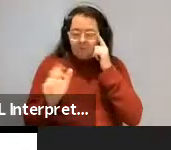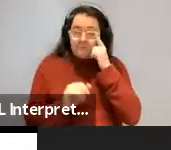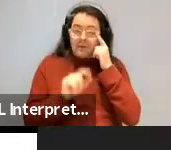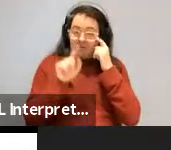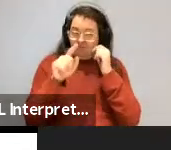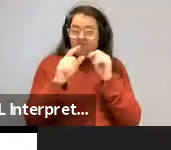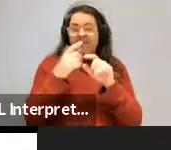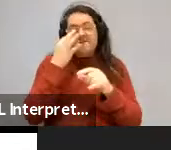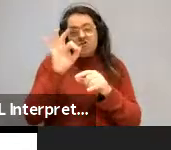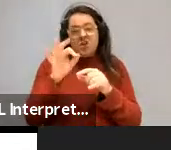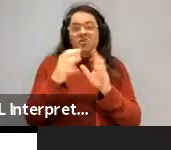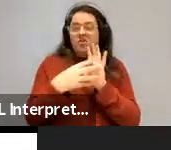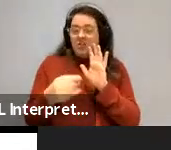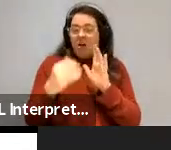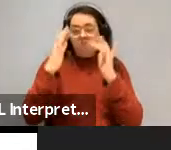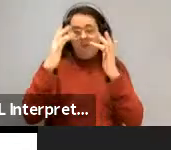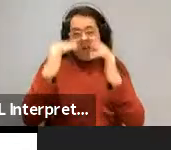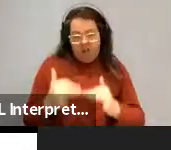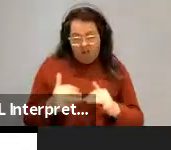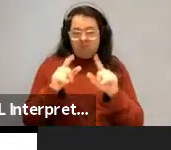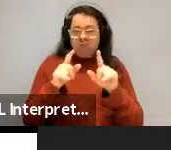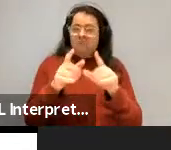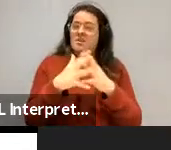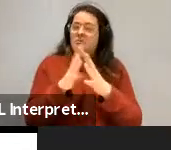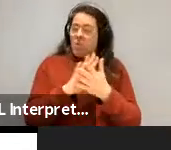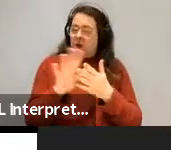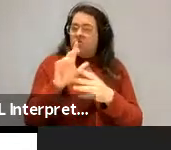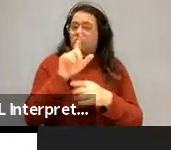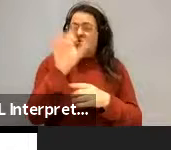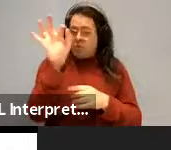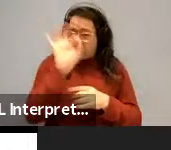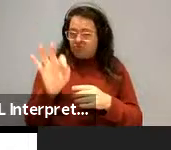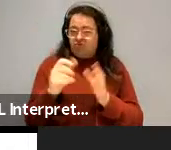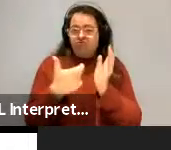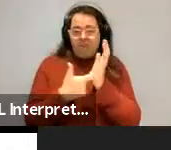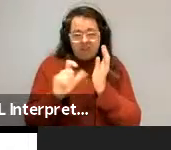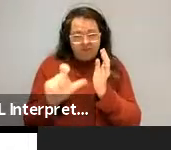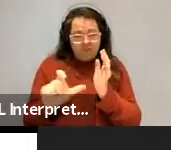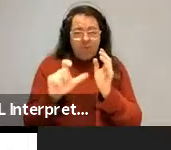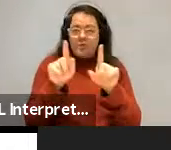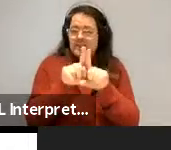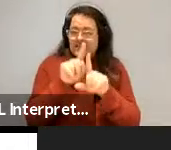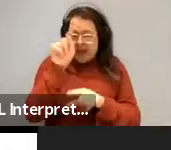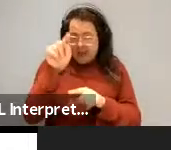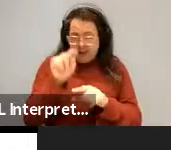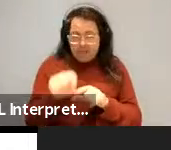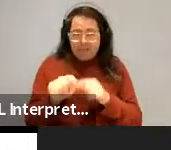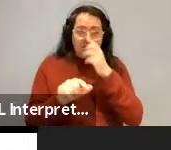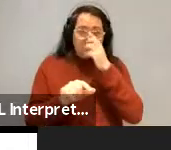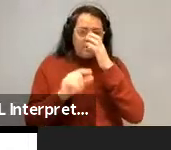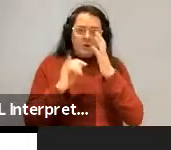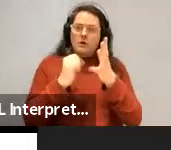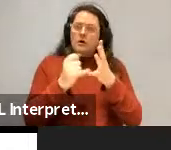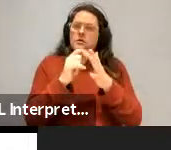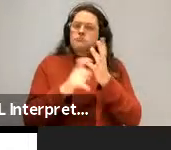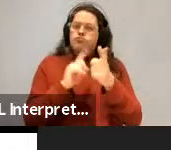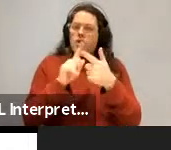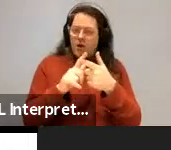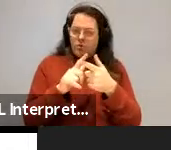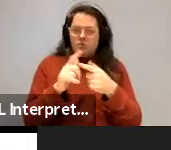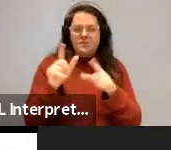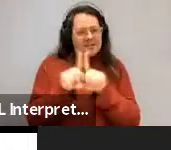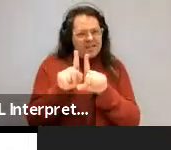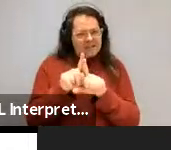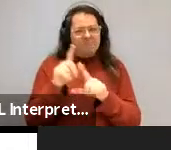are French examples showing this, we do this in both WH questions and relative clauses, find the same pattern. Actually Sprouse et al found the same pattern in